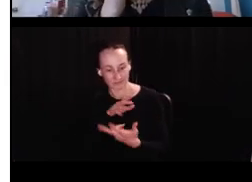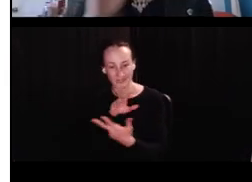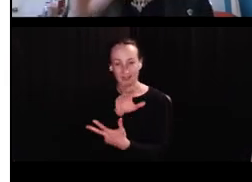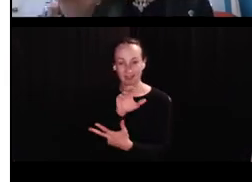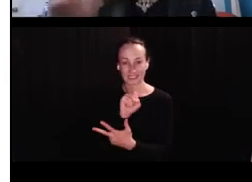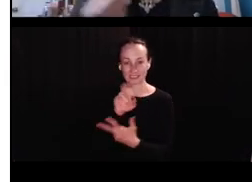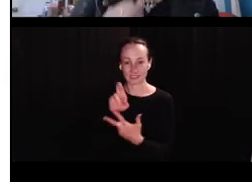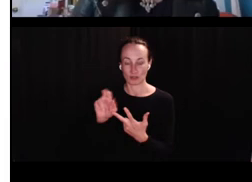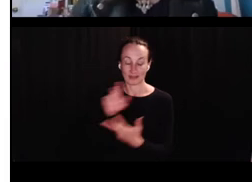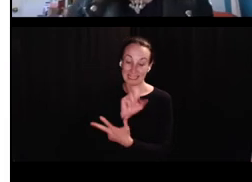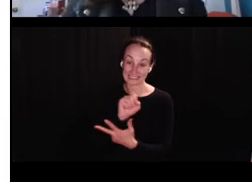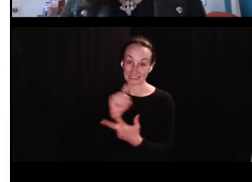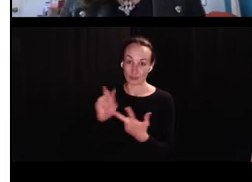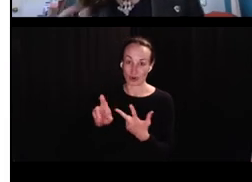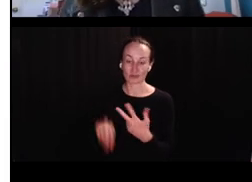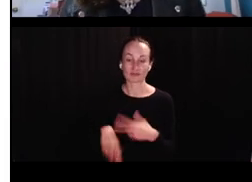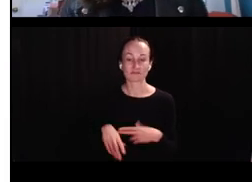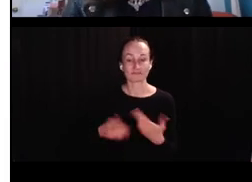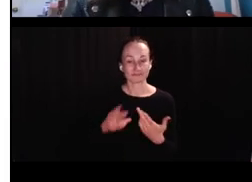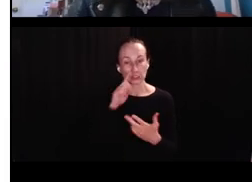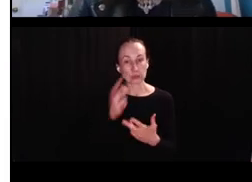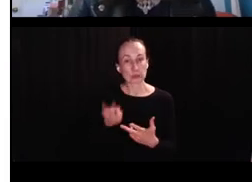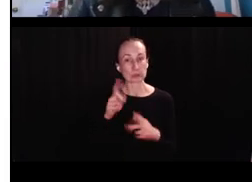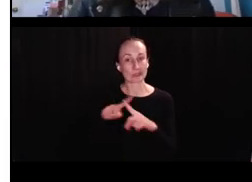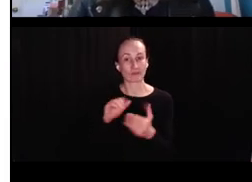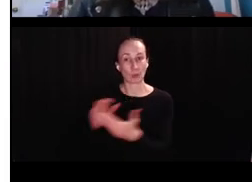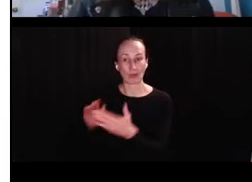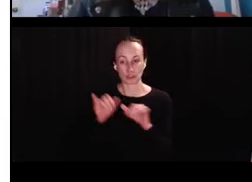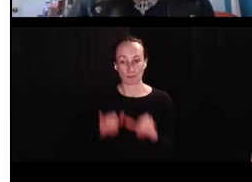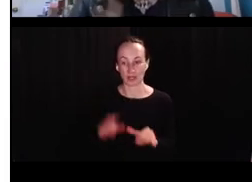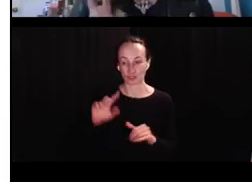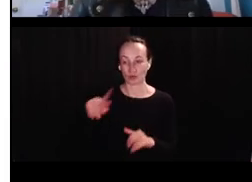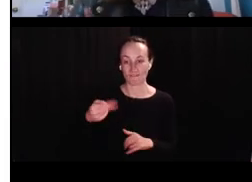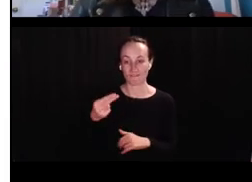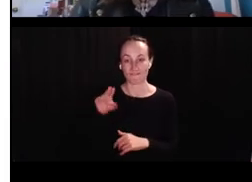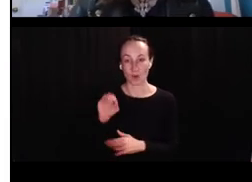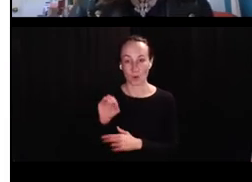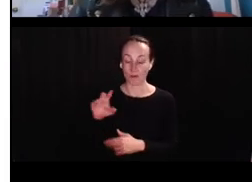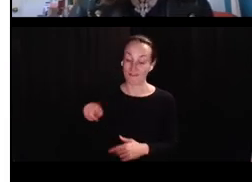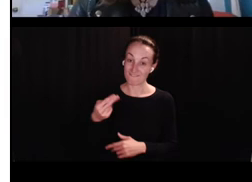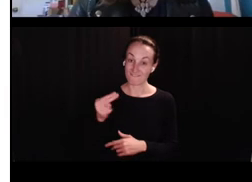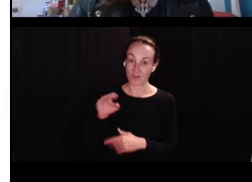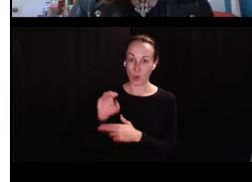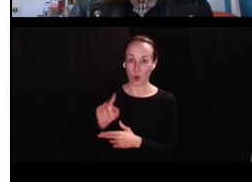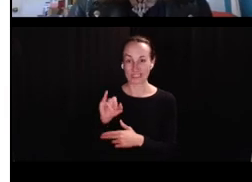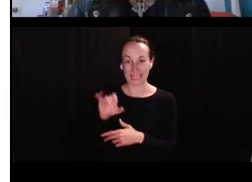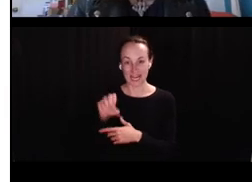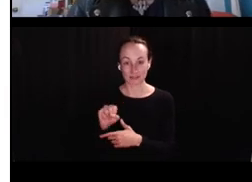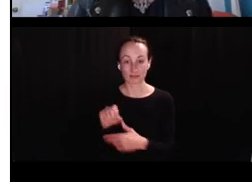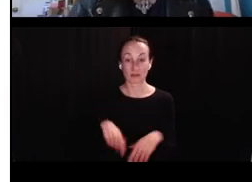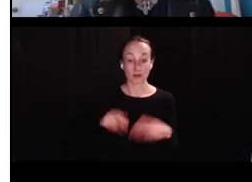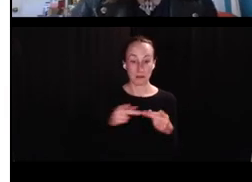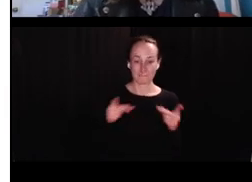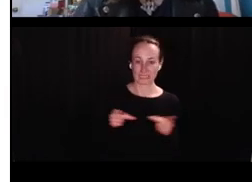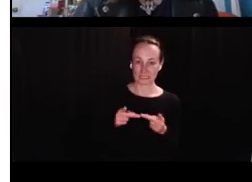that consonant cluster at the beginning of words. Right. Um, so there are two different ways that measures phonotactics,